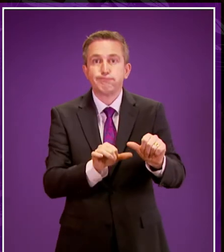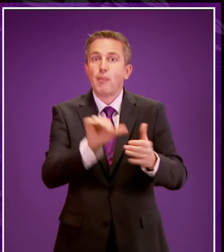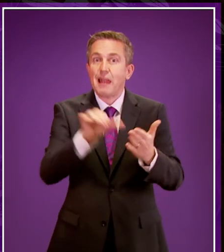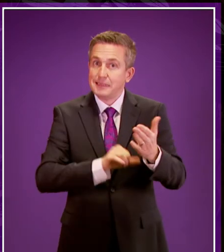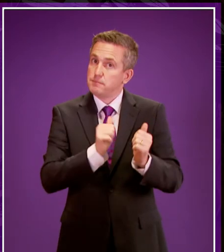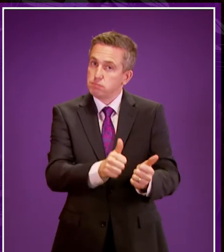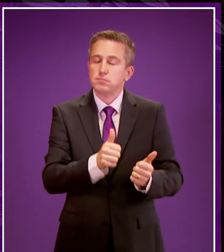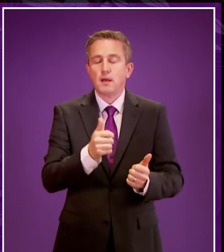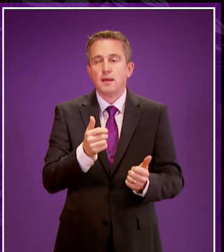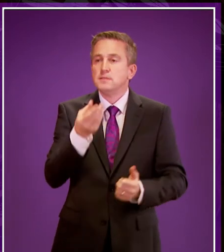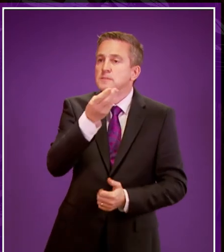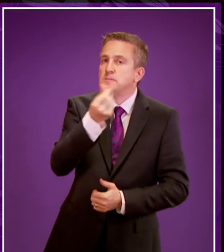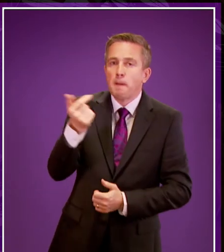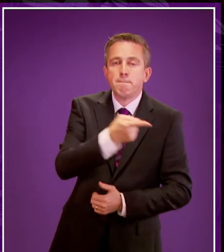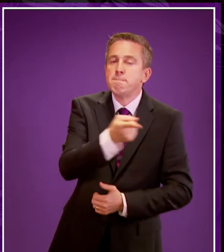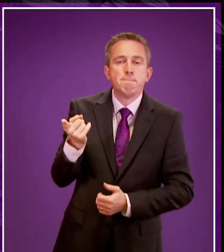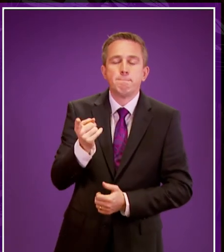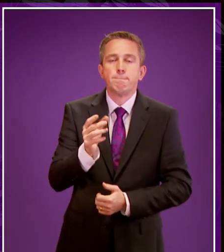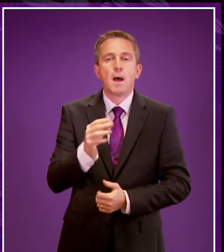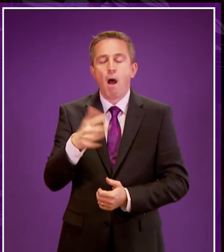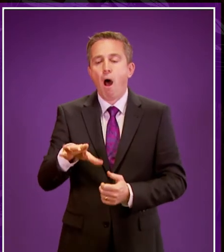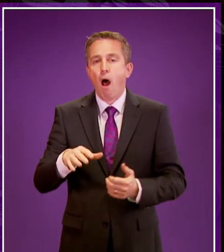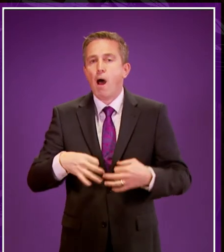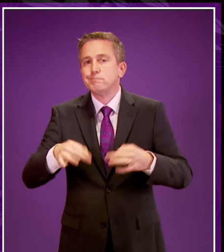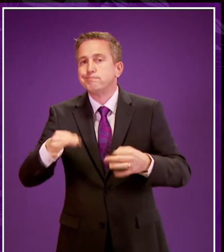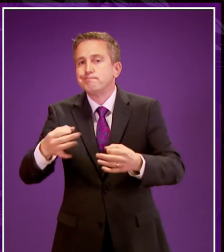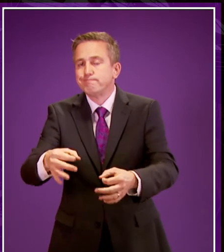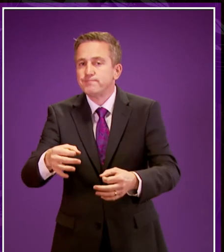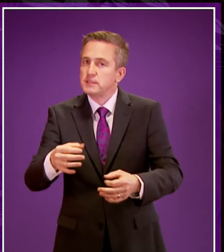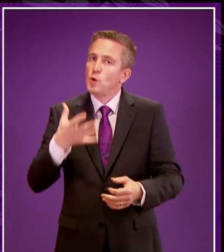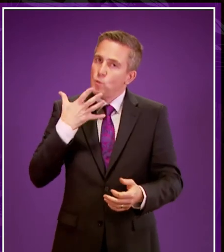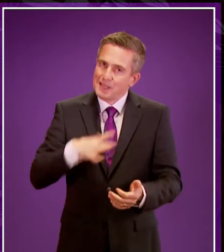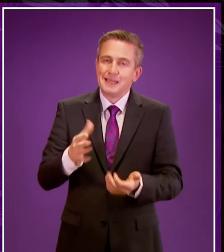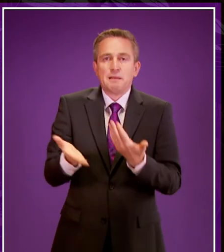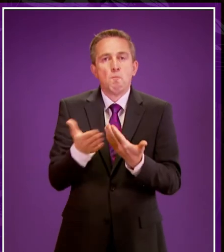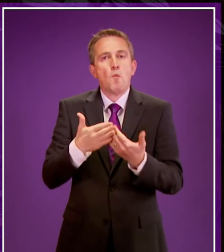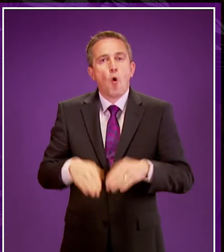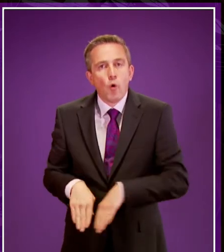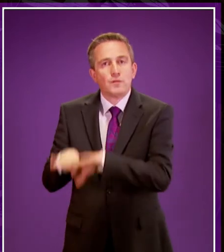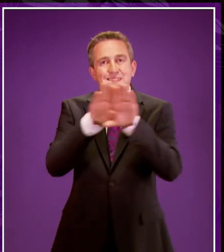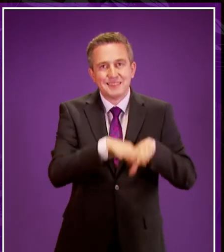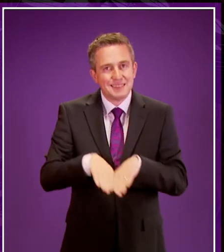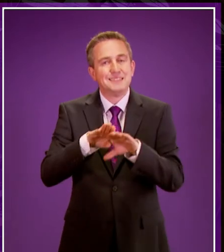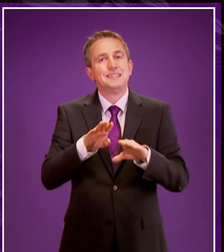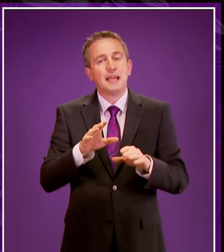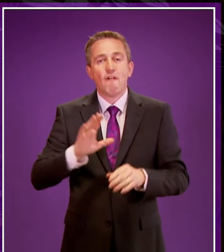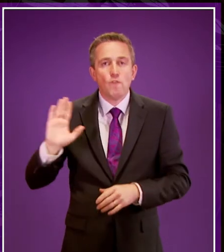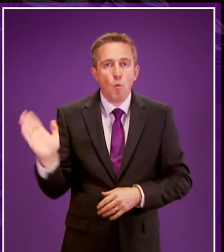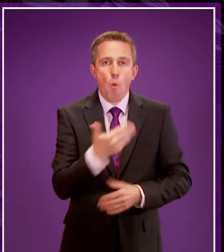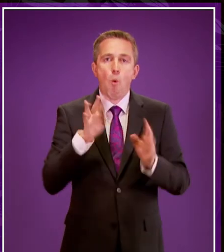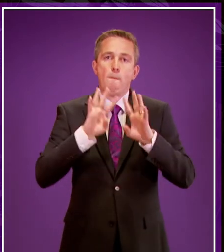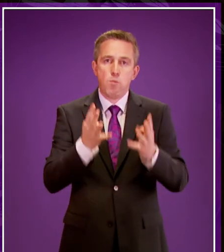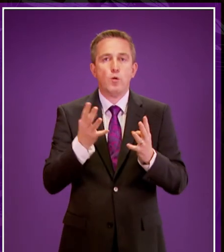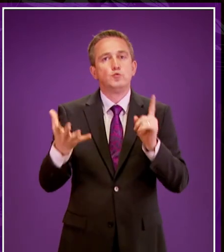we're not yet seeing the consistency I would like towards meeting the targets and sustaining those